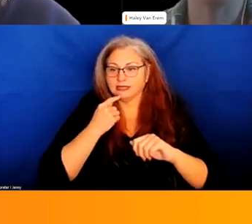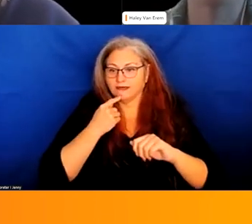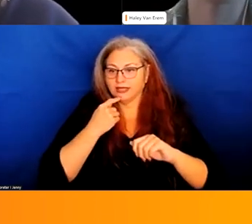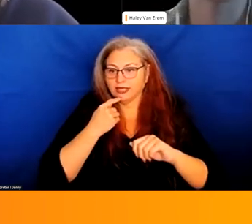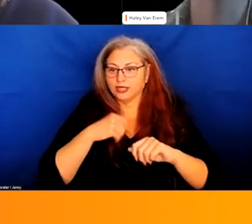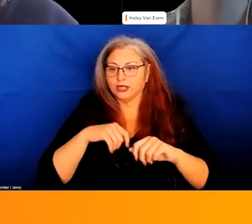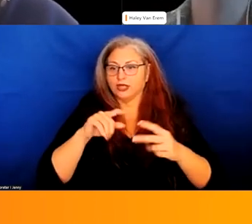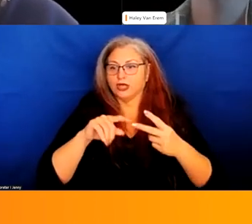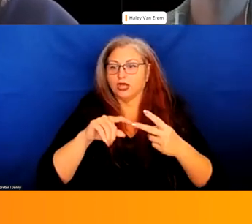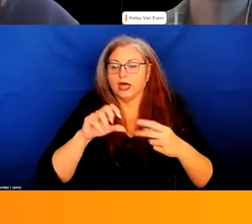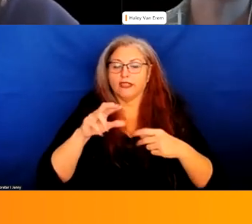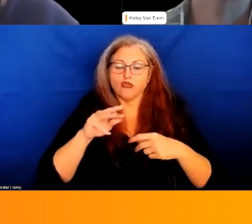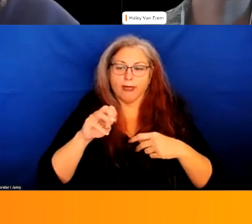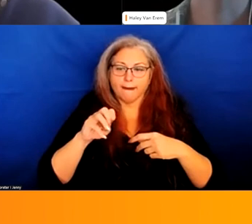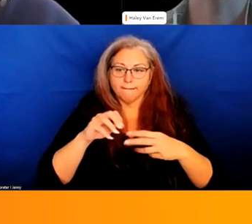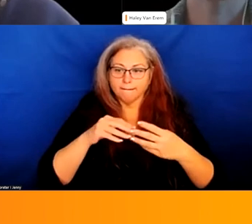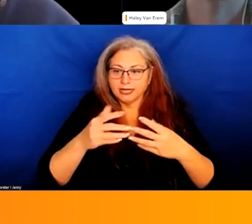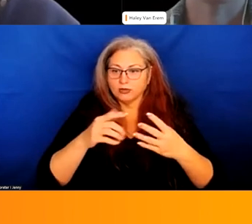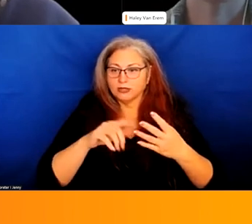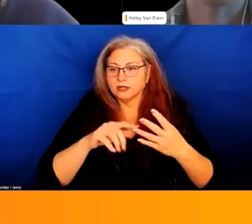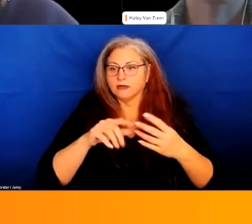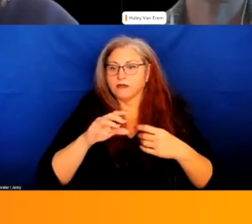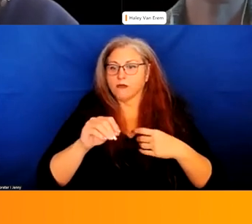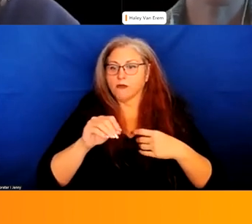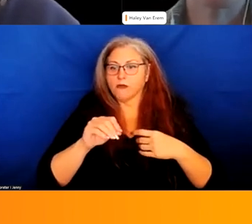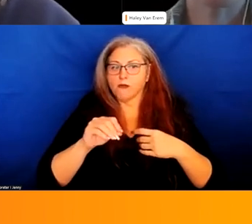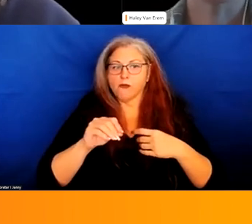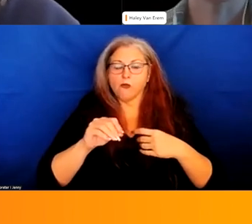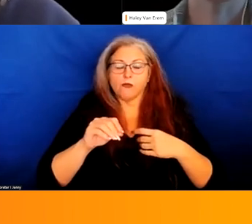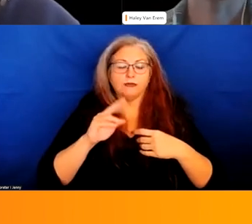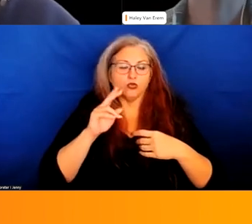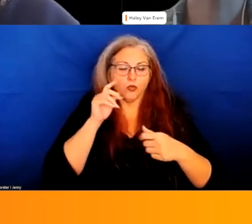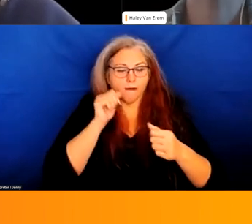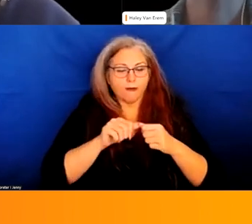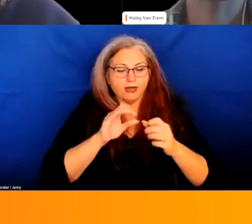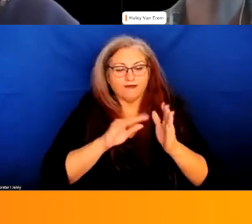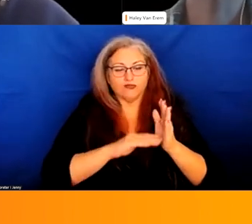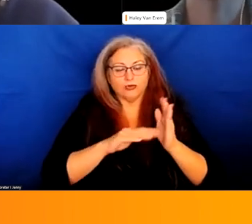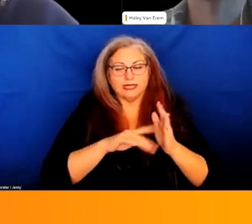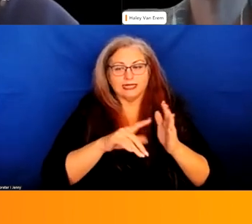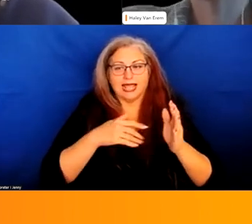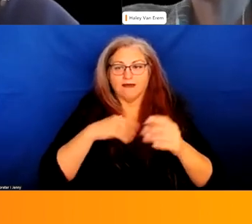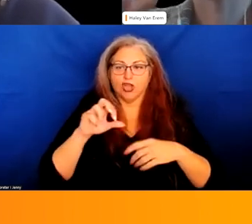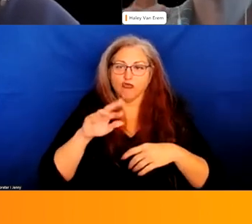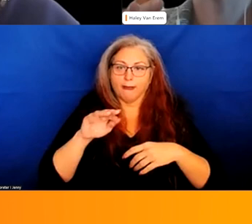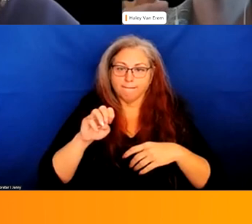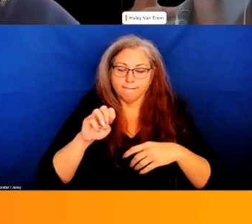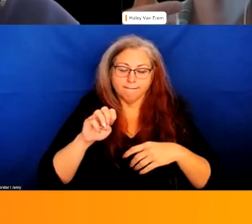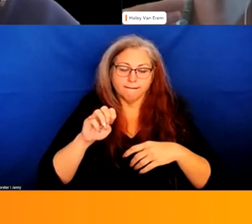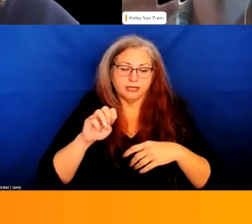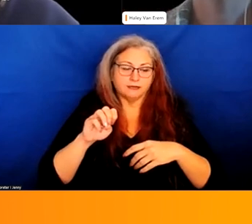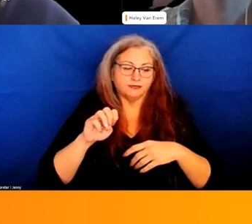the crime at issue was um you know keeping in mind that frequently there there's crimes that um